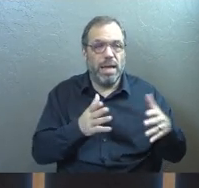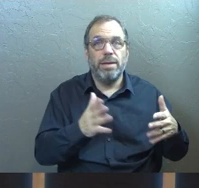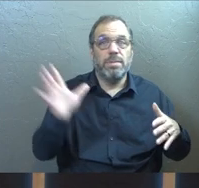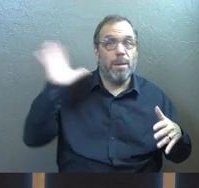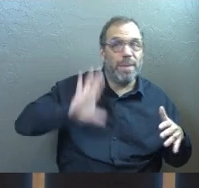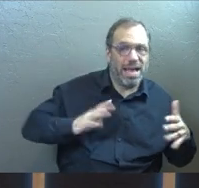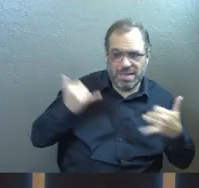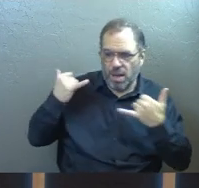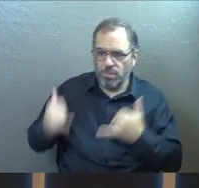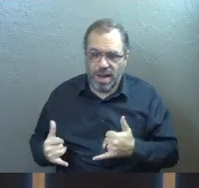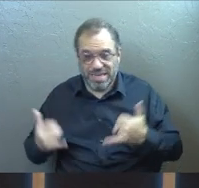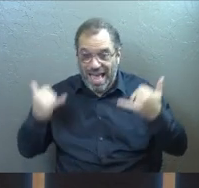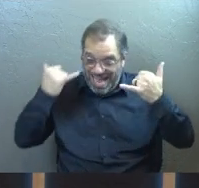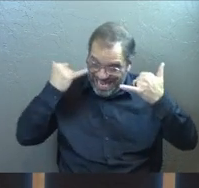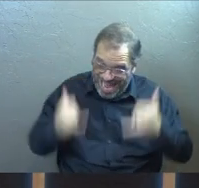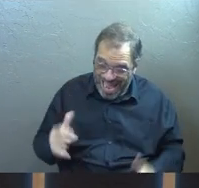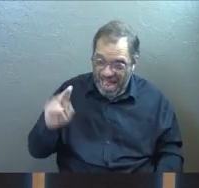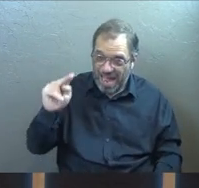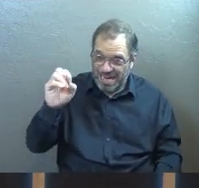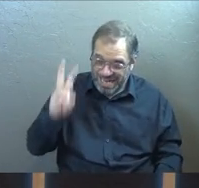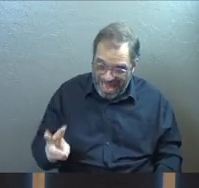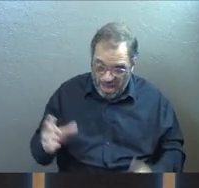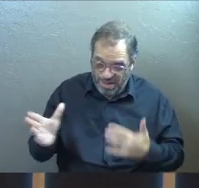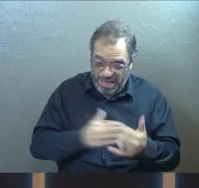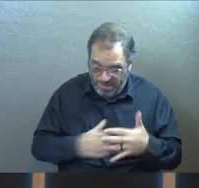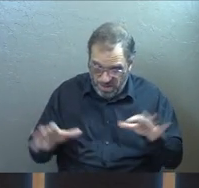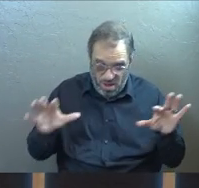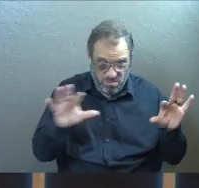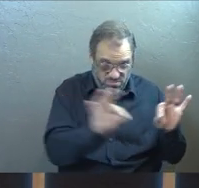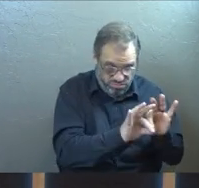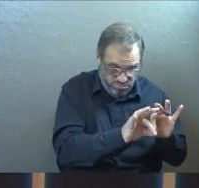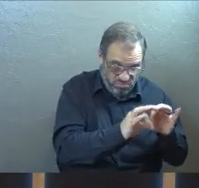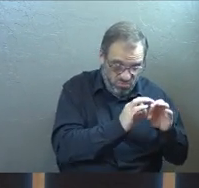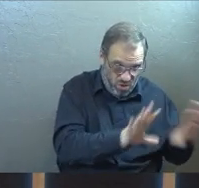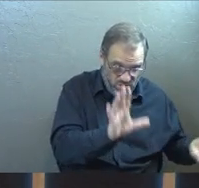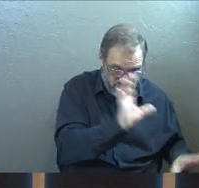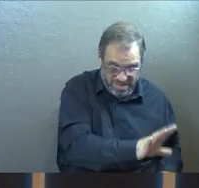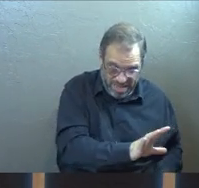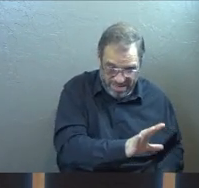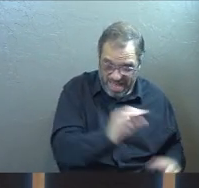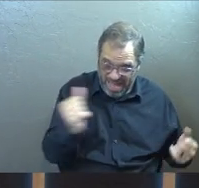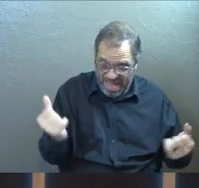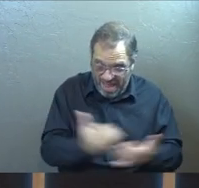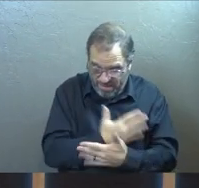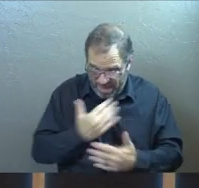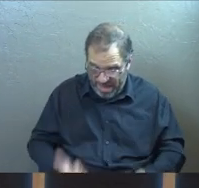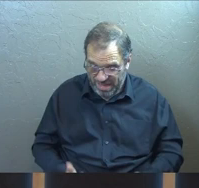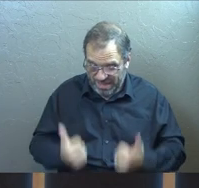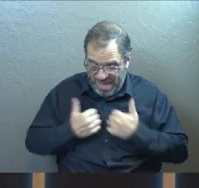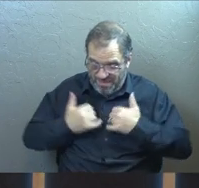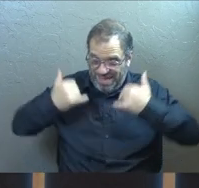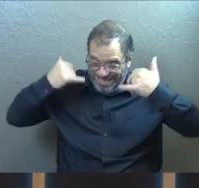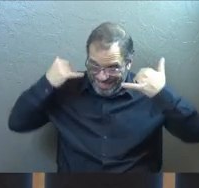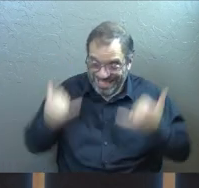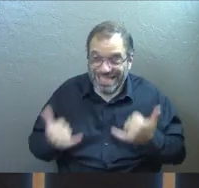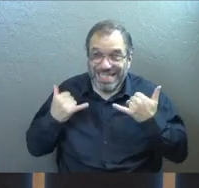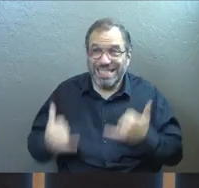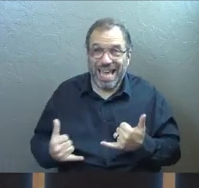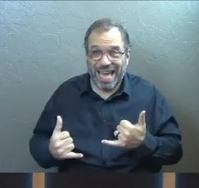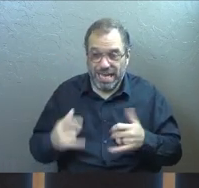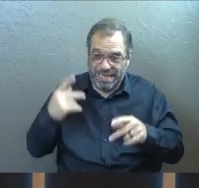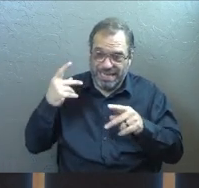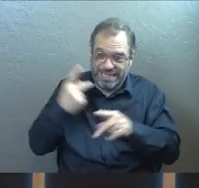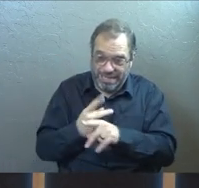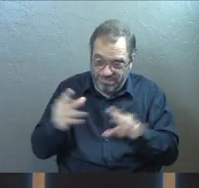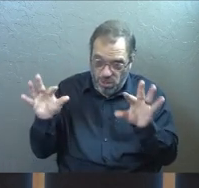tense. And he says, and now, even though I counted everything loss before, everything in my life today, I